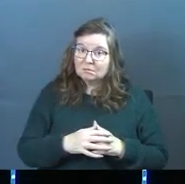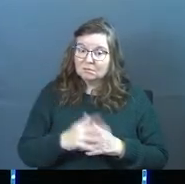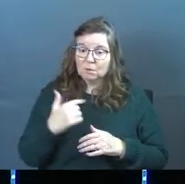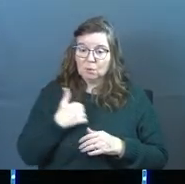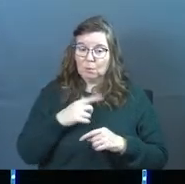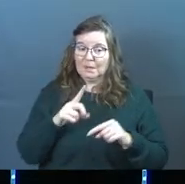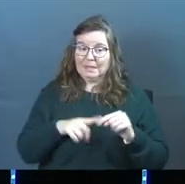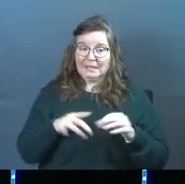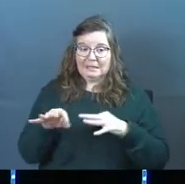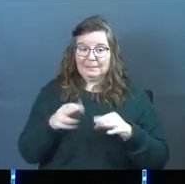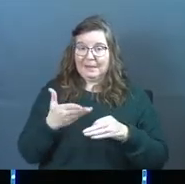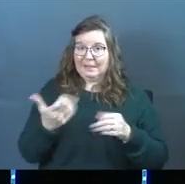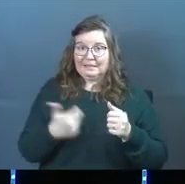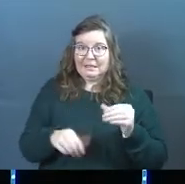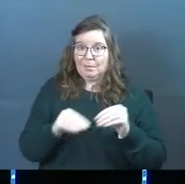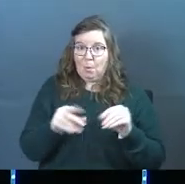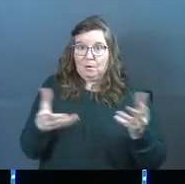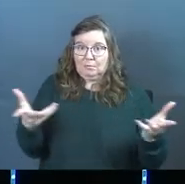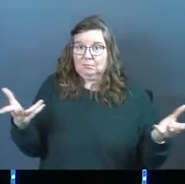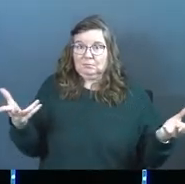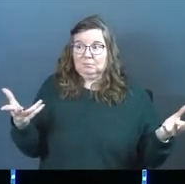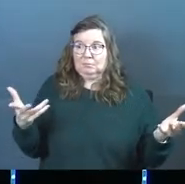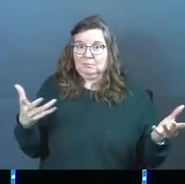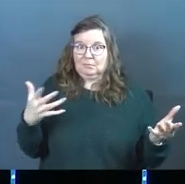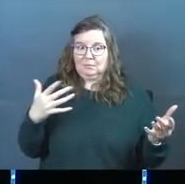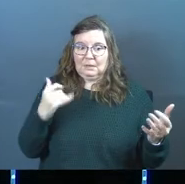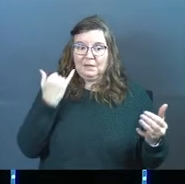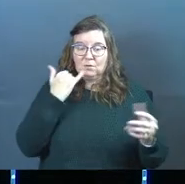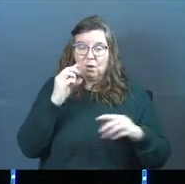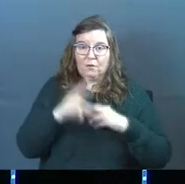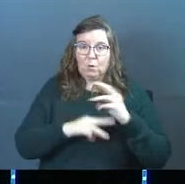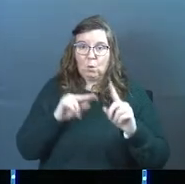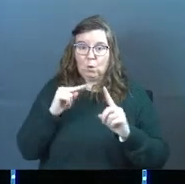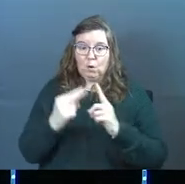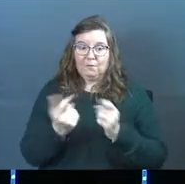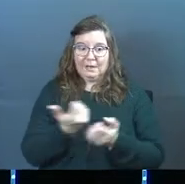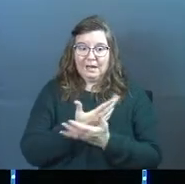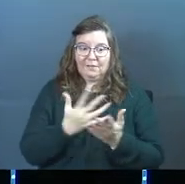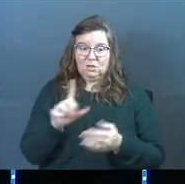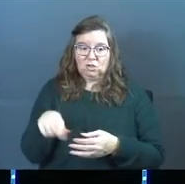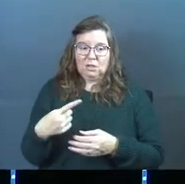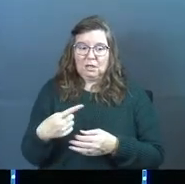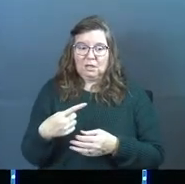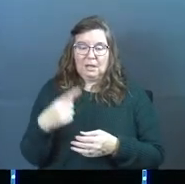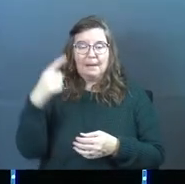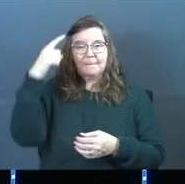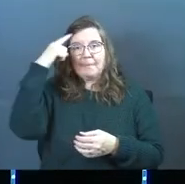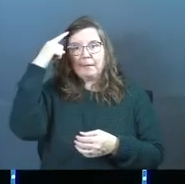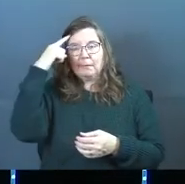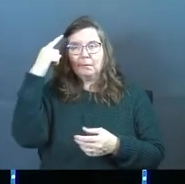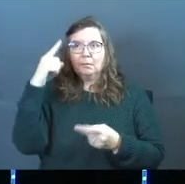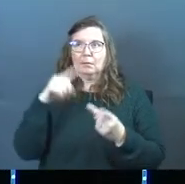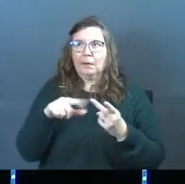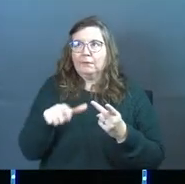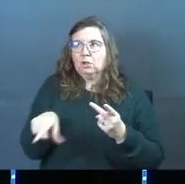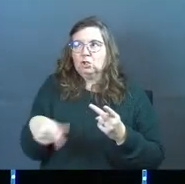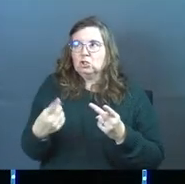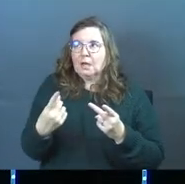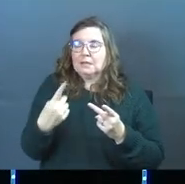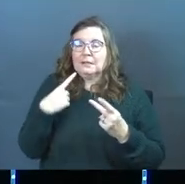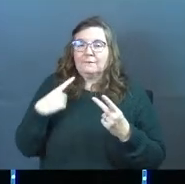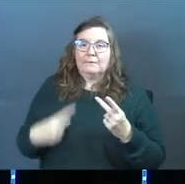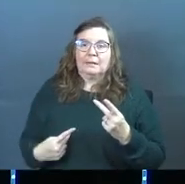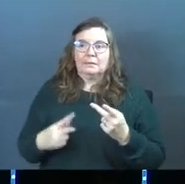We can't explain things anymore. If you have a worldview and everything is just mental, everything is just